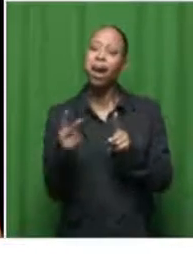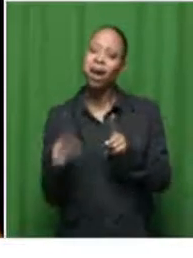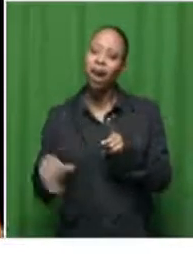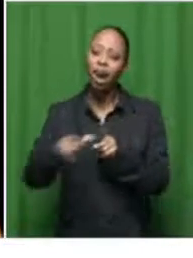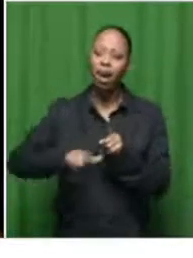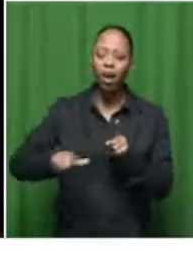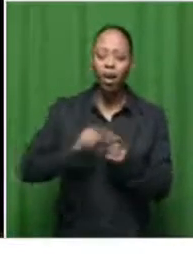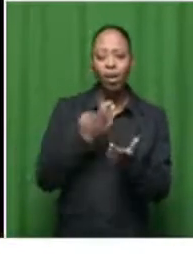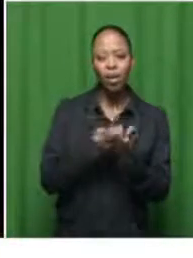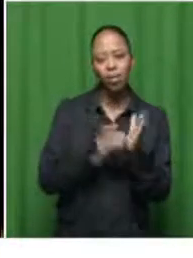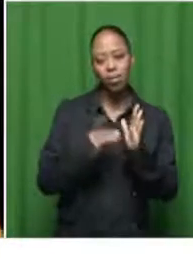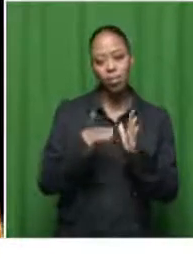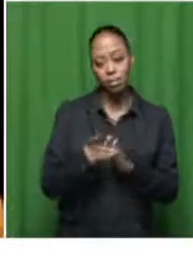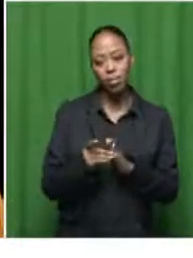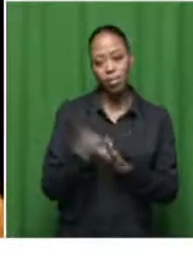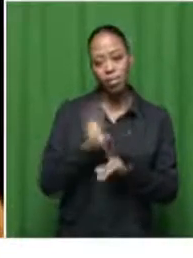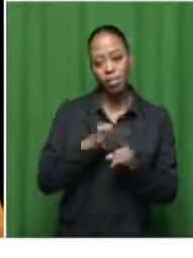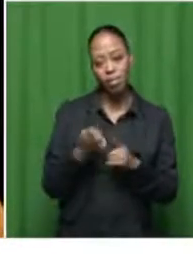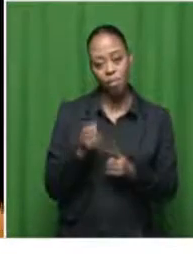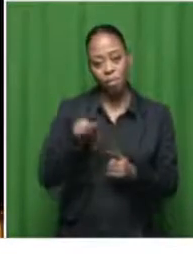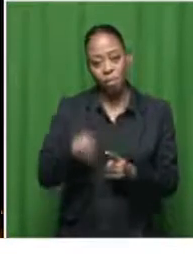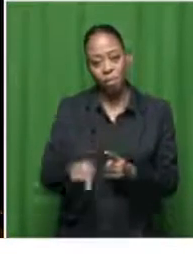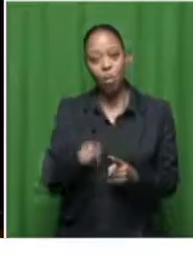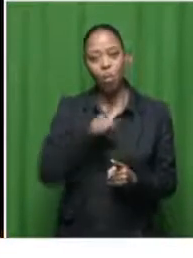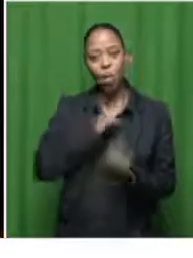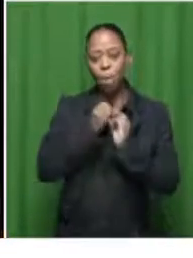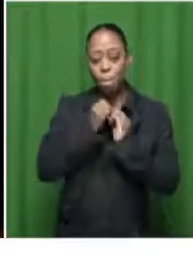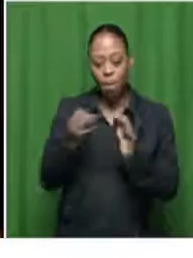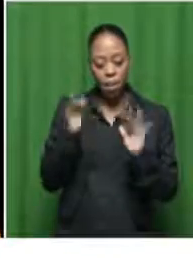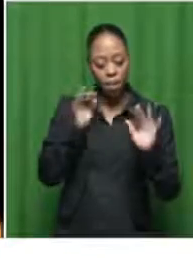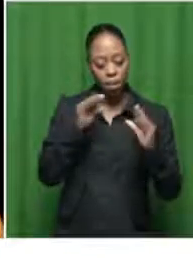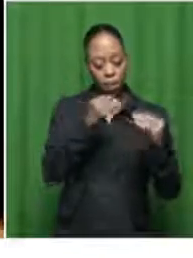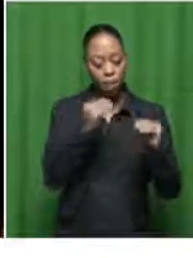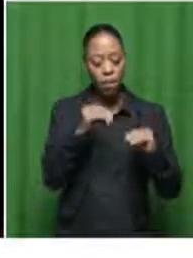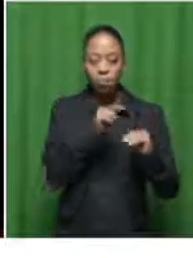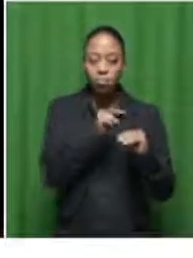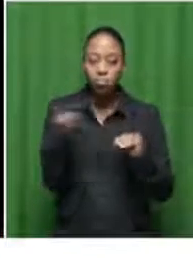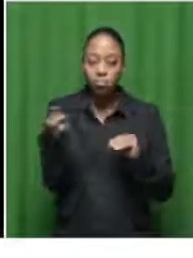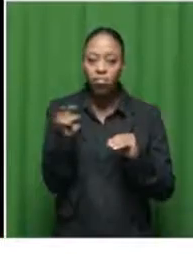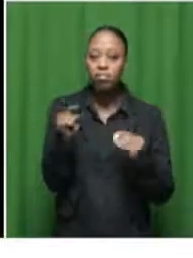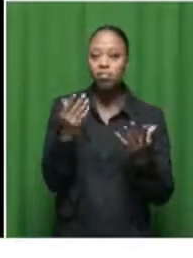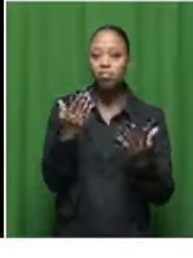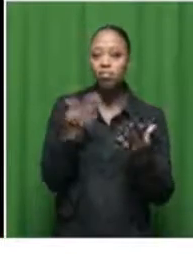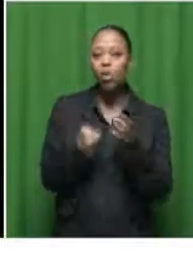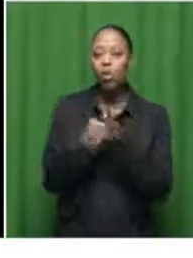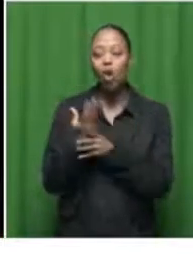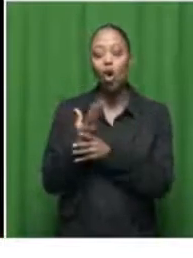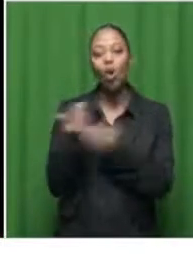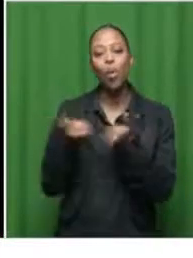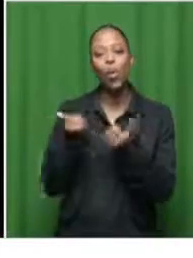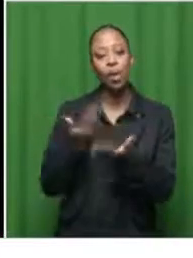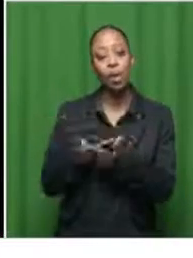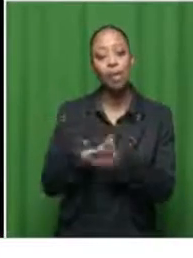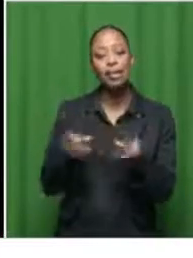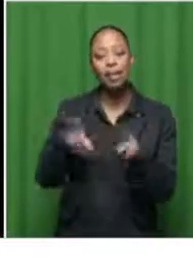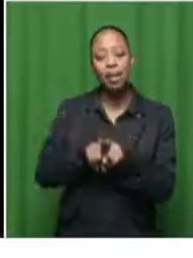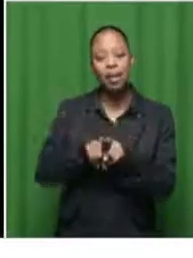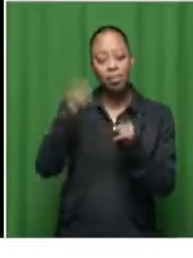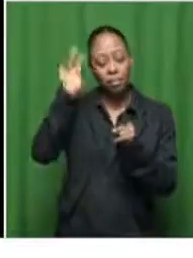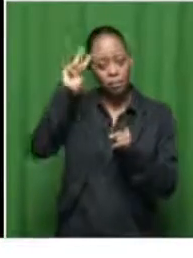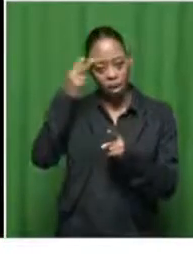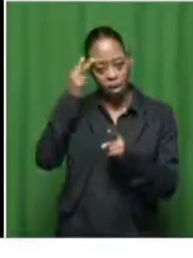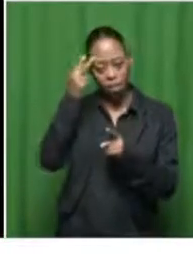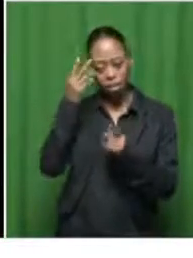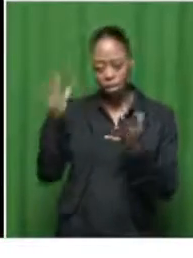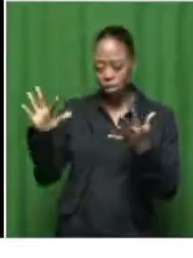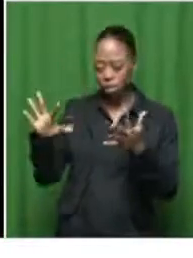economic development environment because from there many business initiatives initiatives can grow and also the mind shift of we can